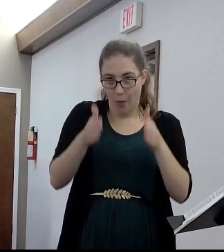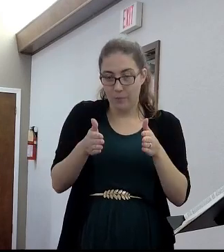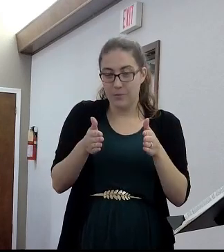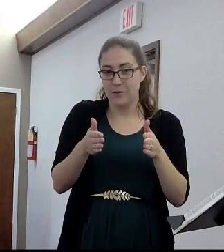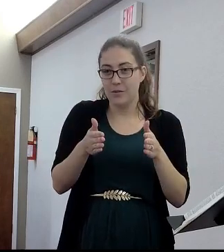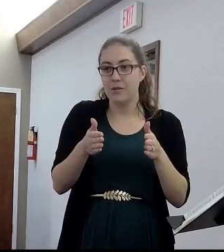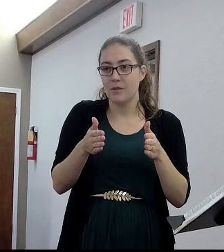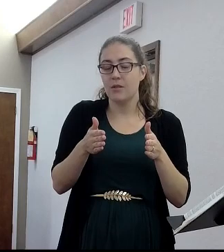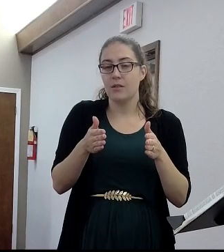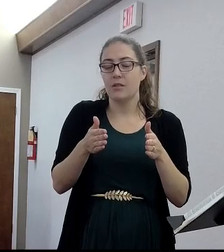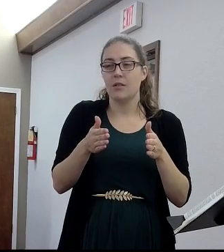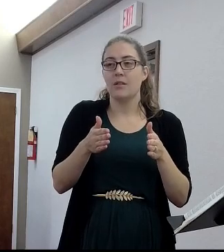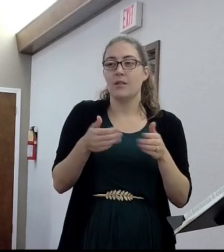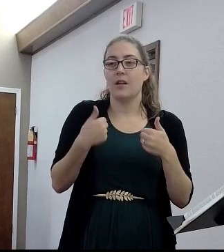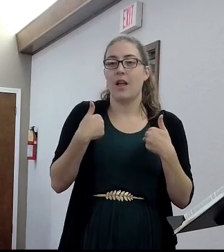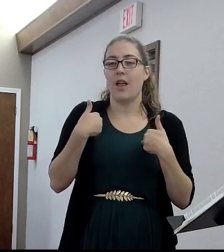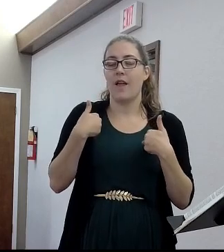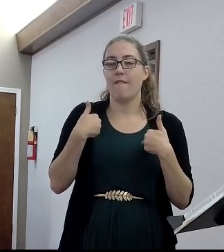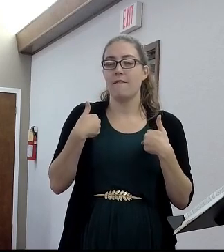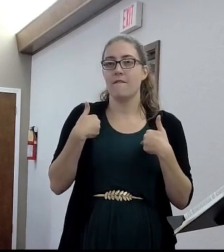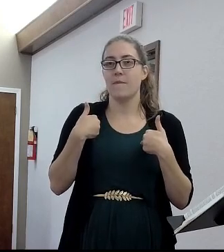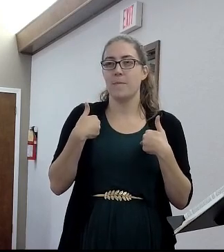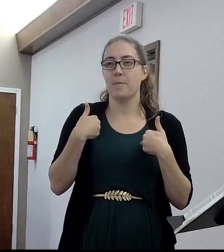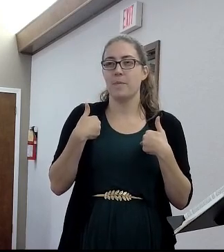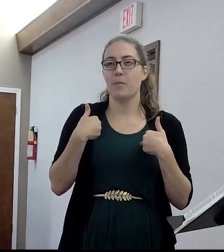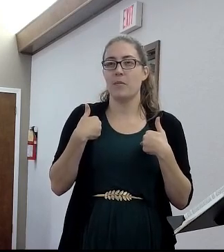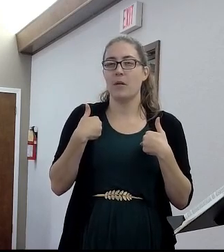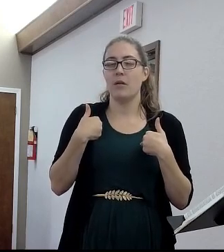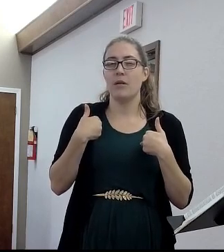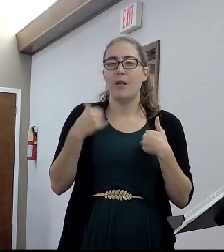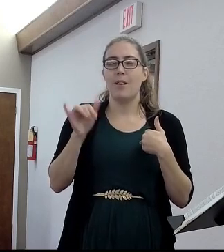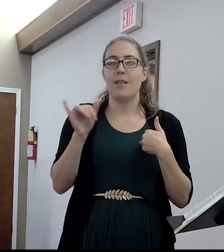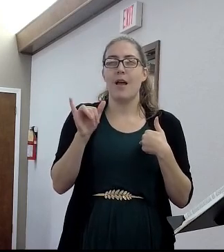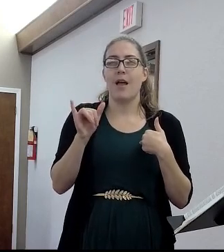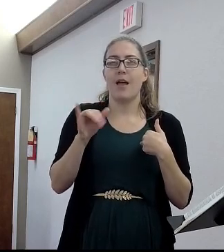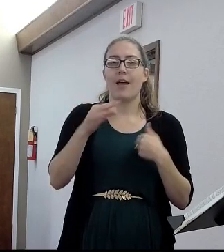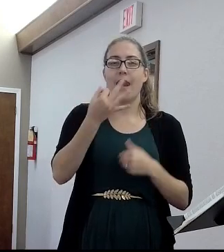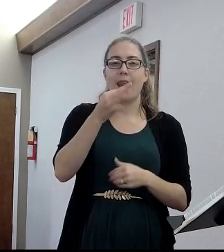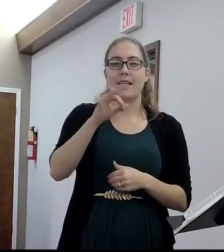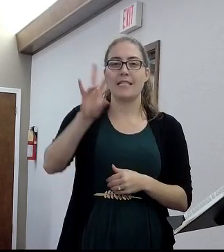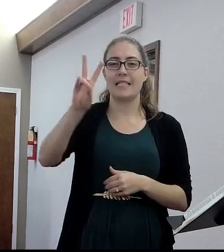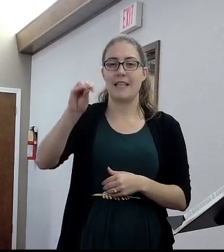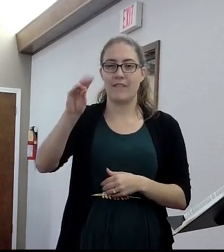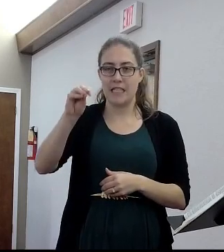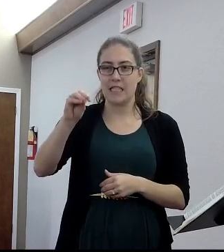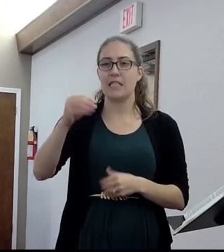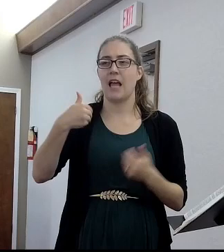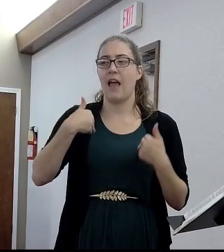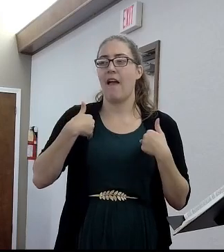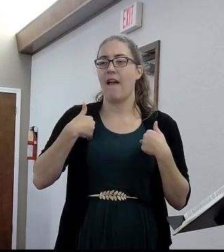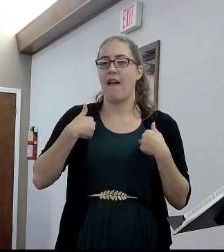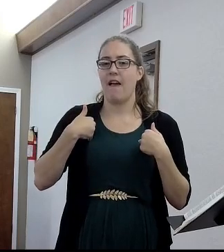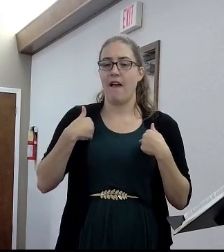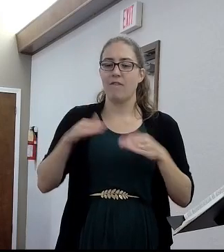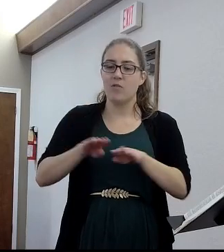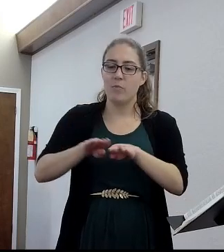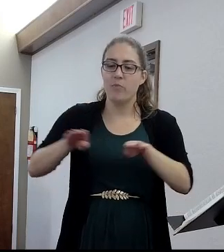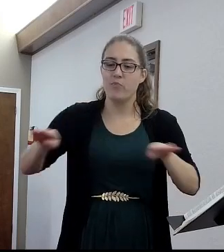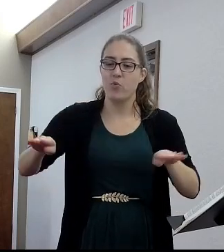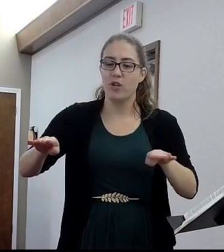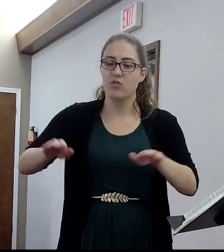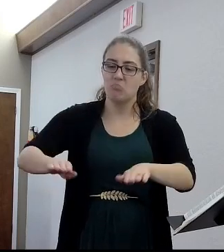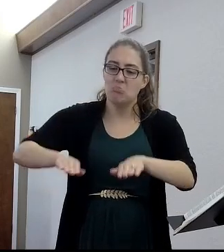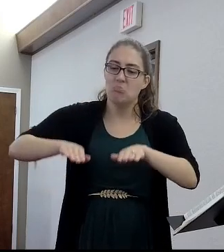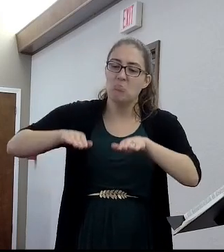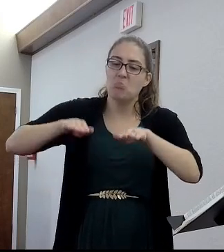Jewish homes would often have like a... You remember in the 1970s houses, they got like an elevated portion, okay? I don't know why they did that.